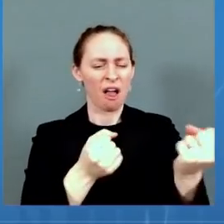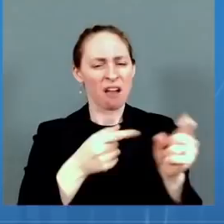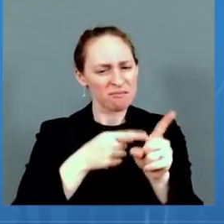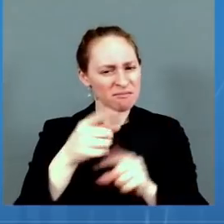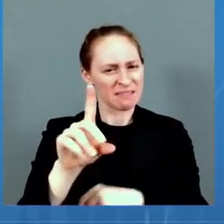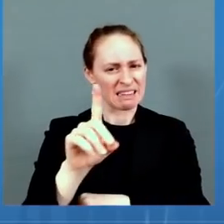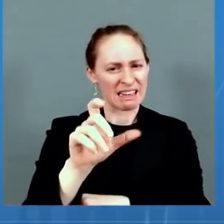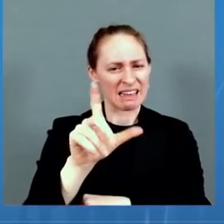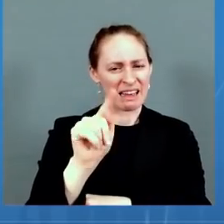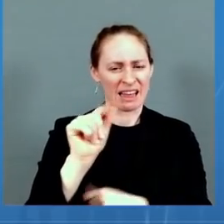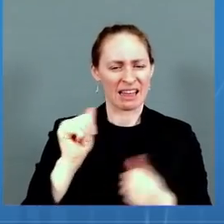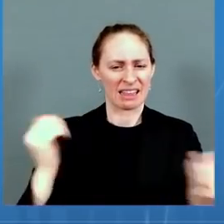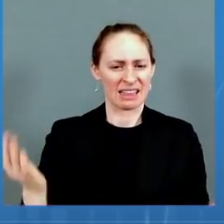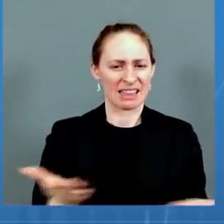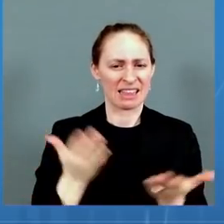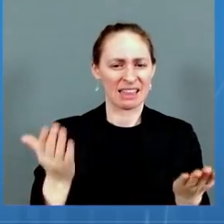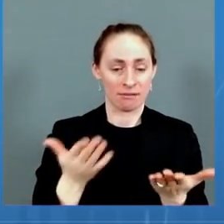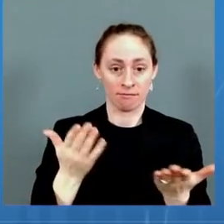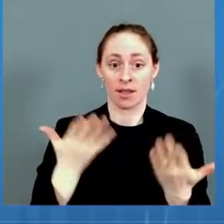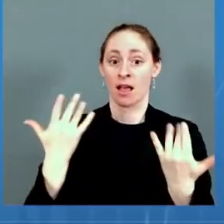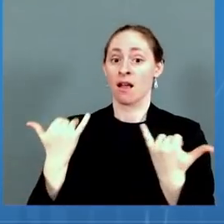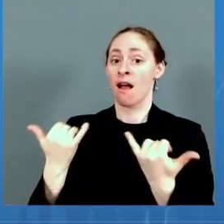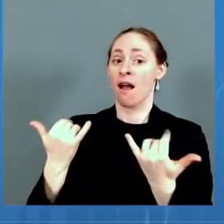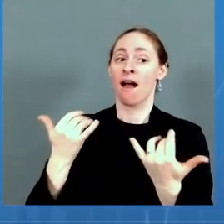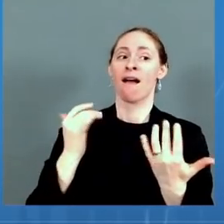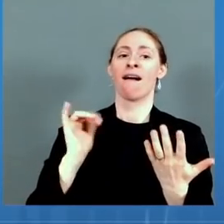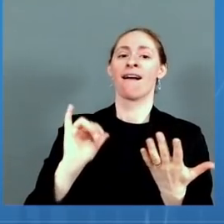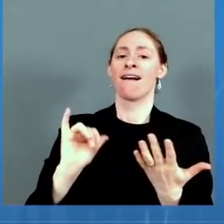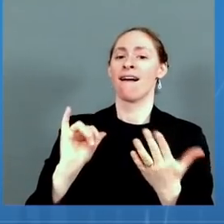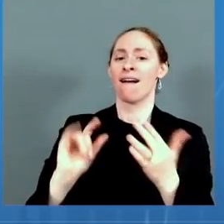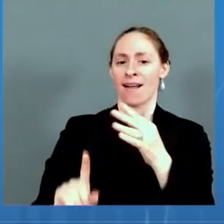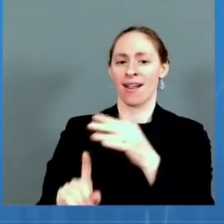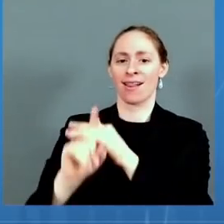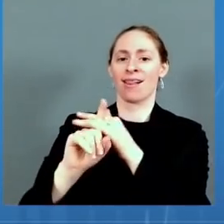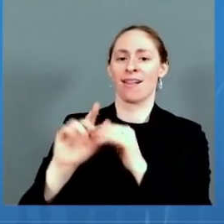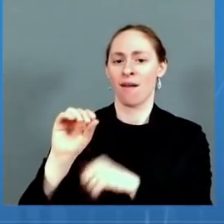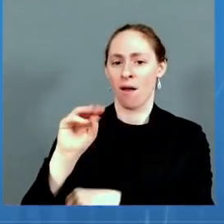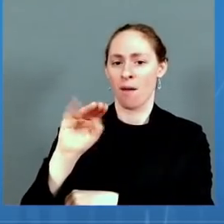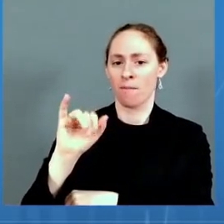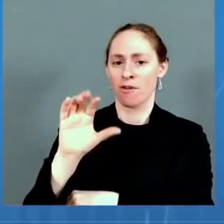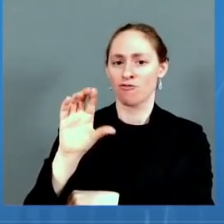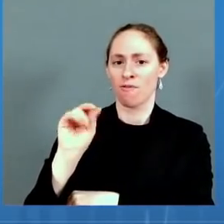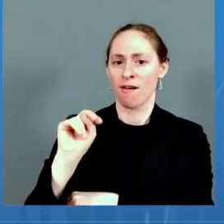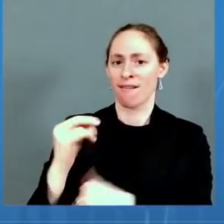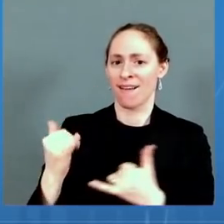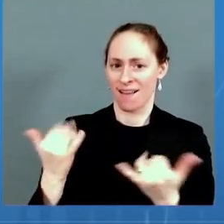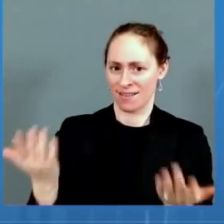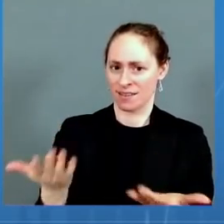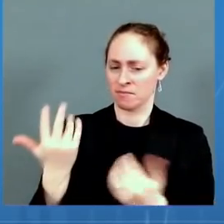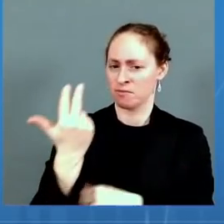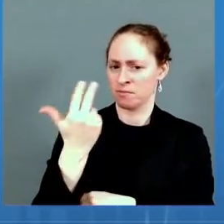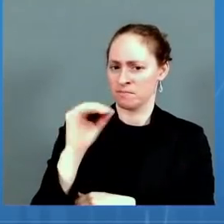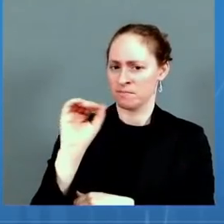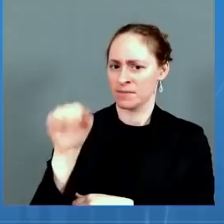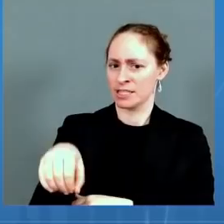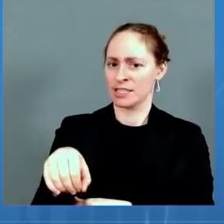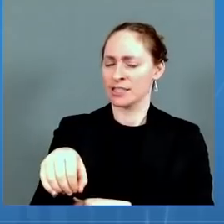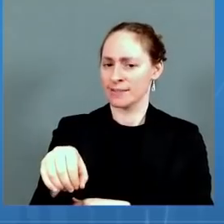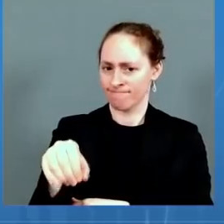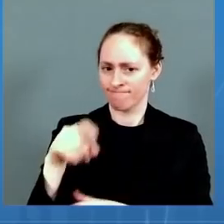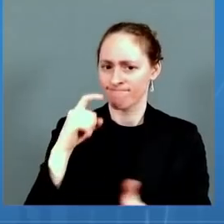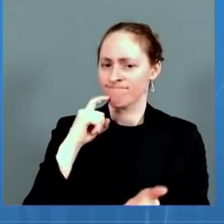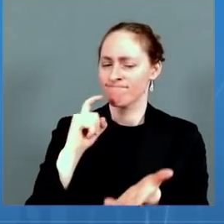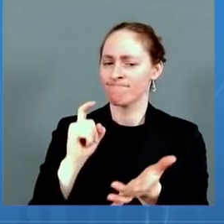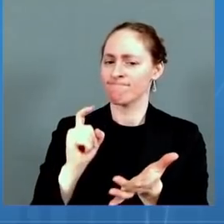of the cases in the United States. In some areas of the country, the estimates of Omicron are even higher, including in New